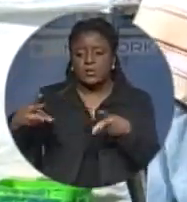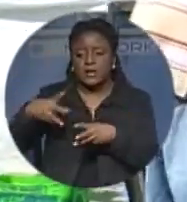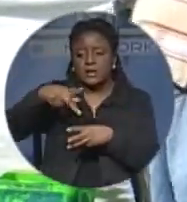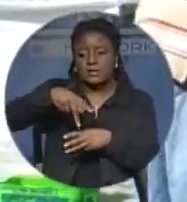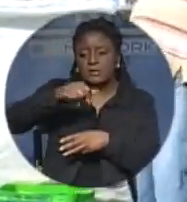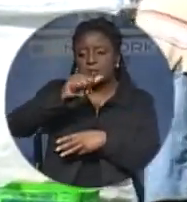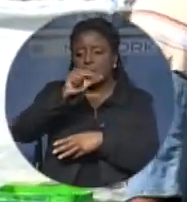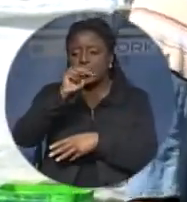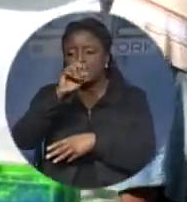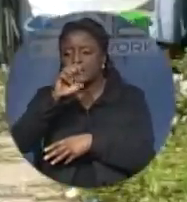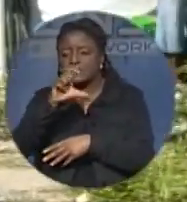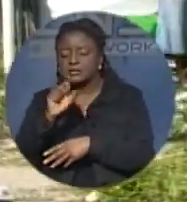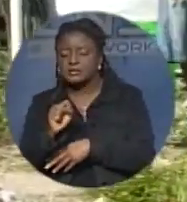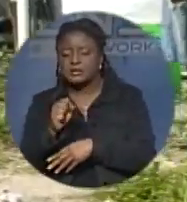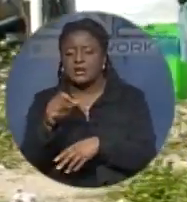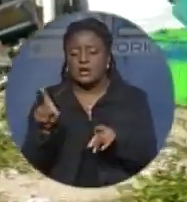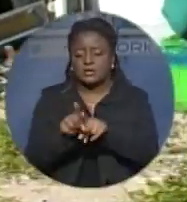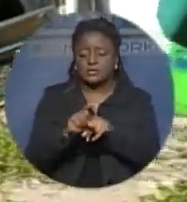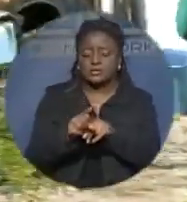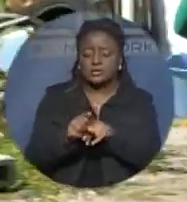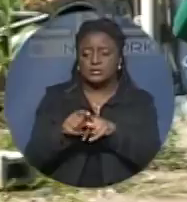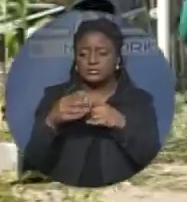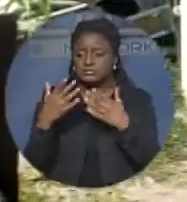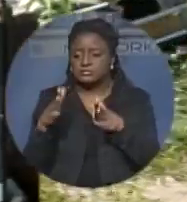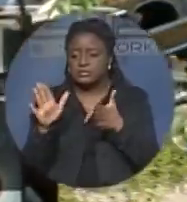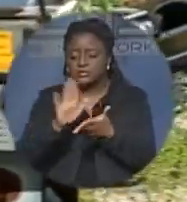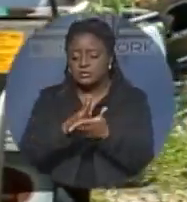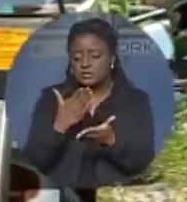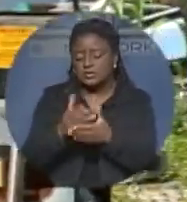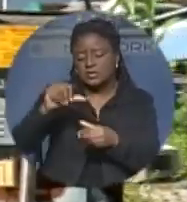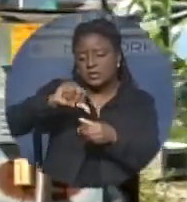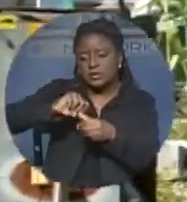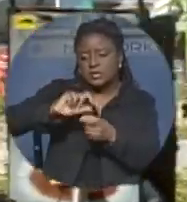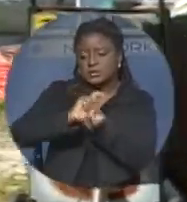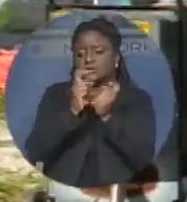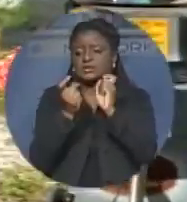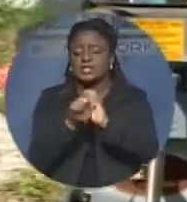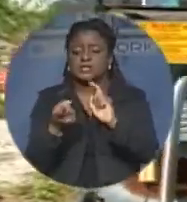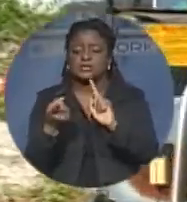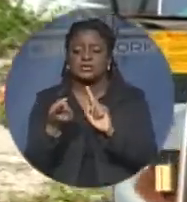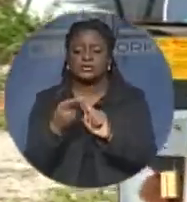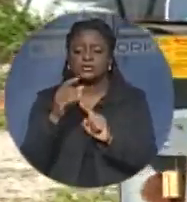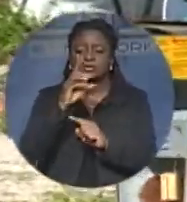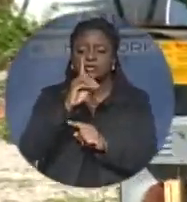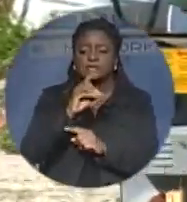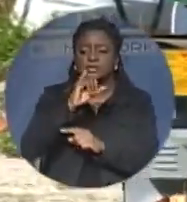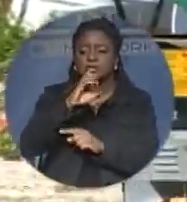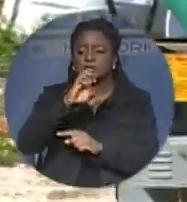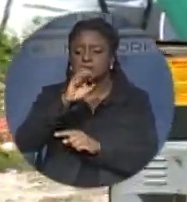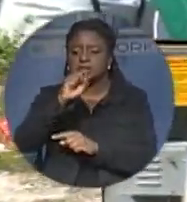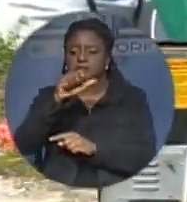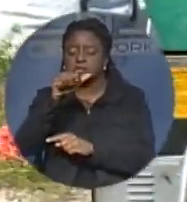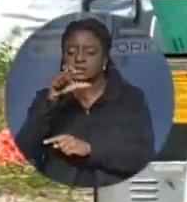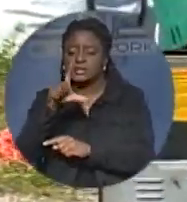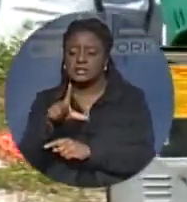oil, after being processed, is turned into diesel. Students from all over the world study on the campus. Shanique Miller, SNS News.